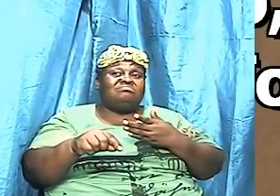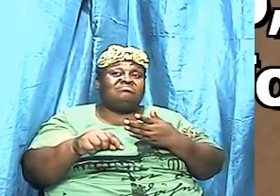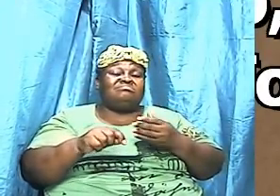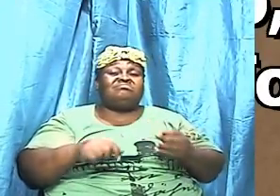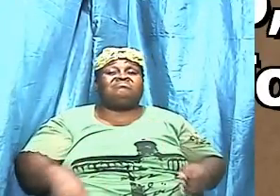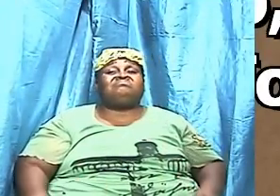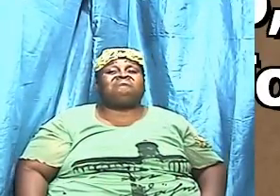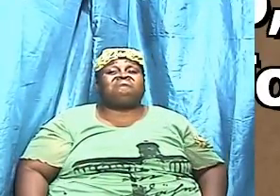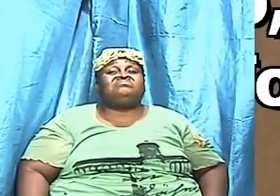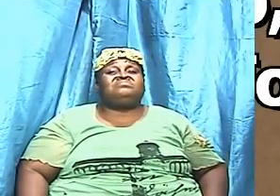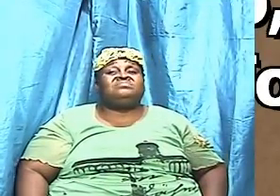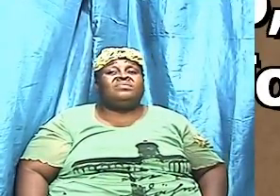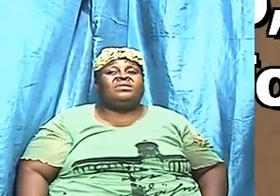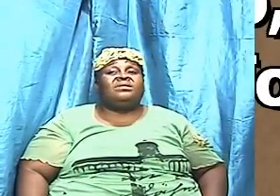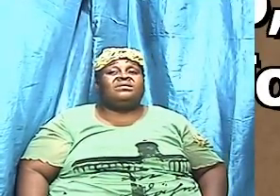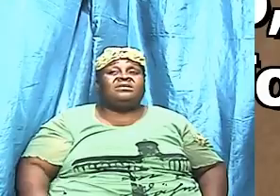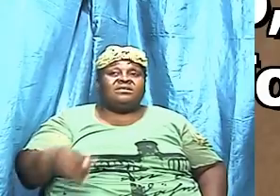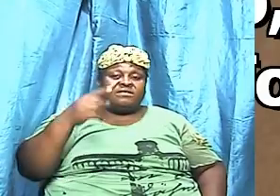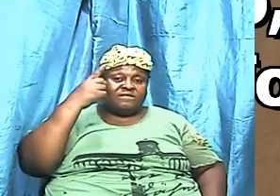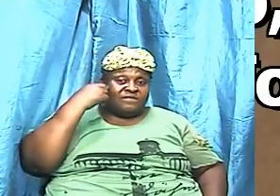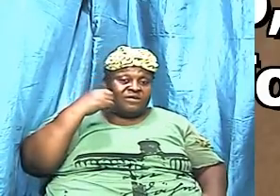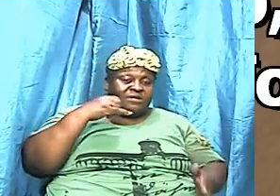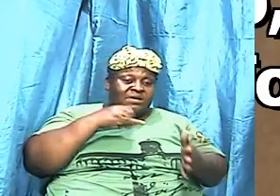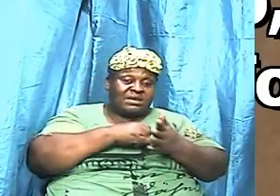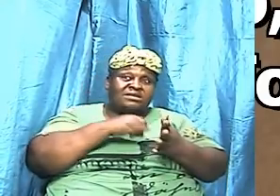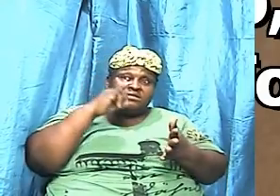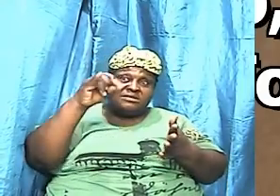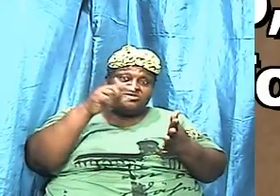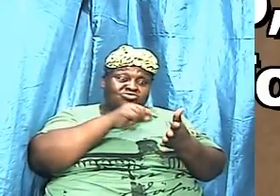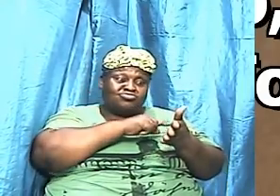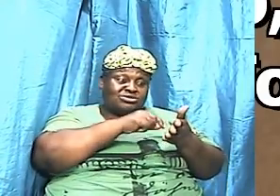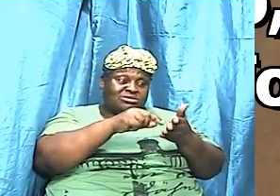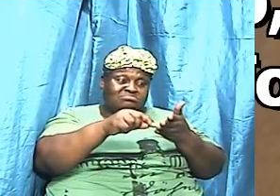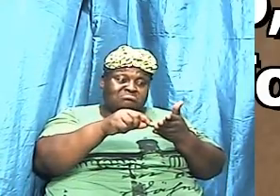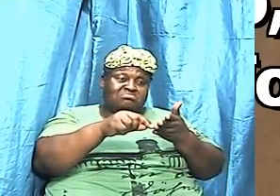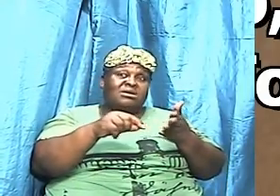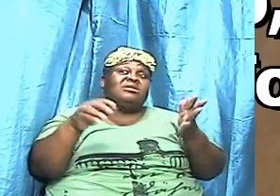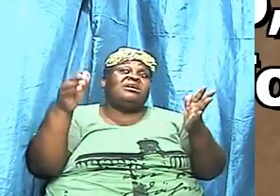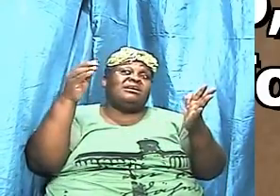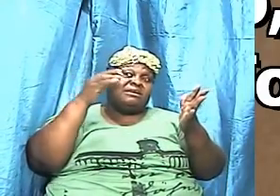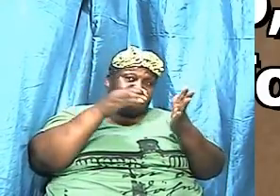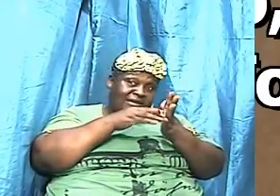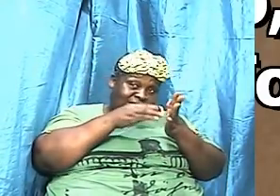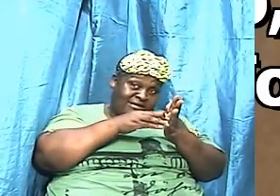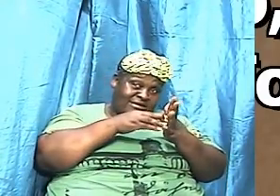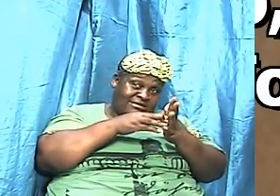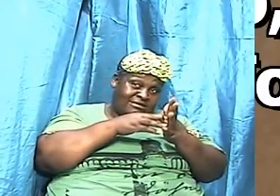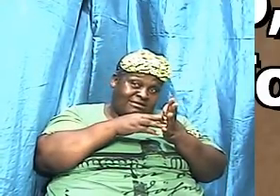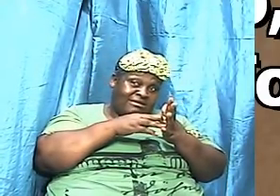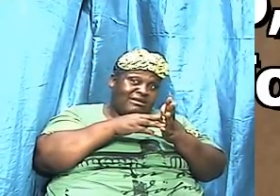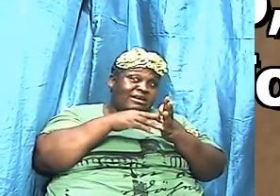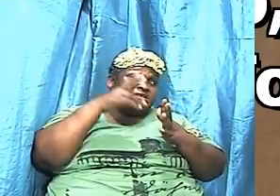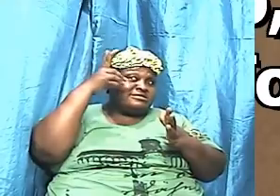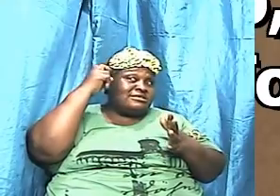for it is written and again Satan use scriptures